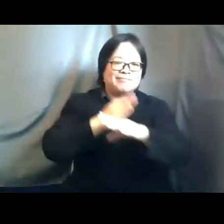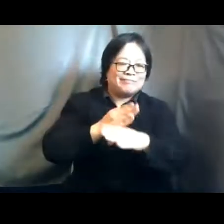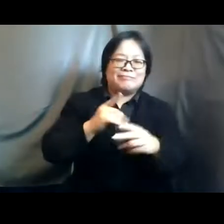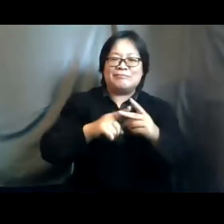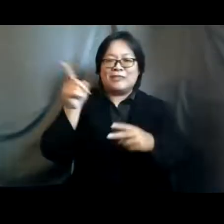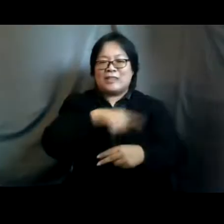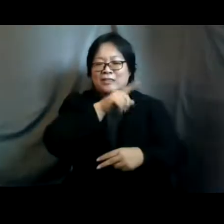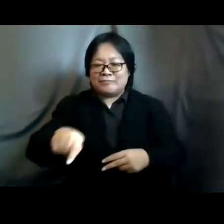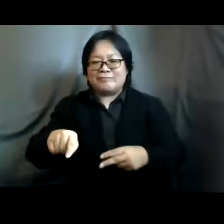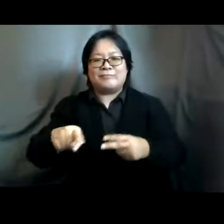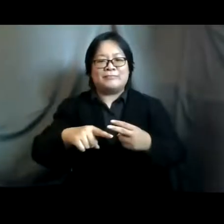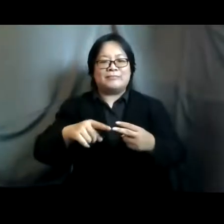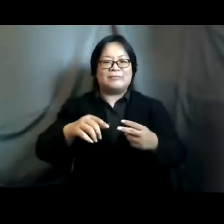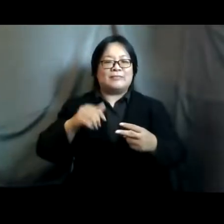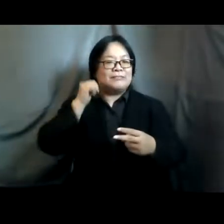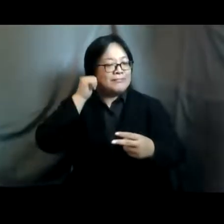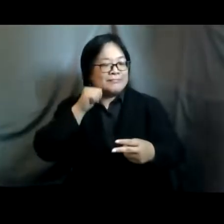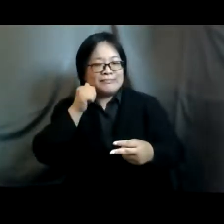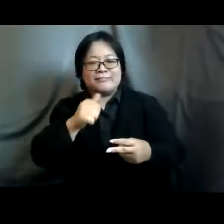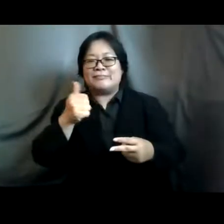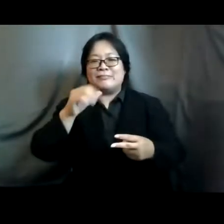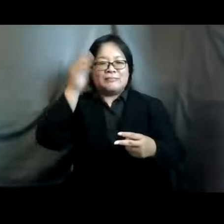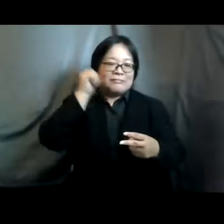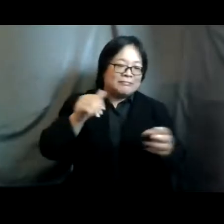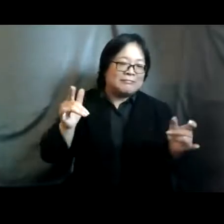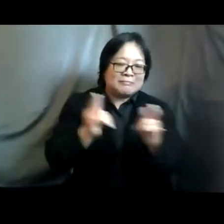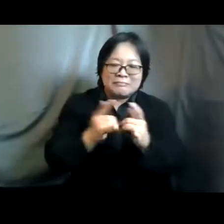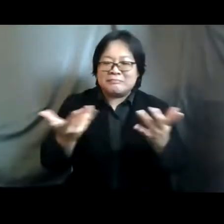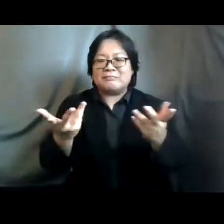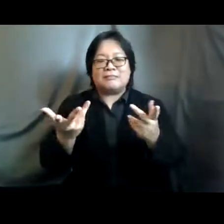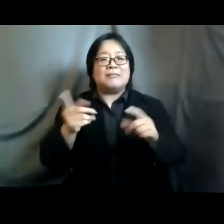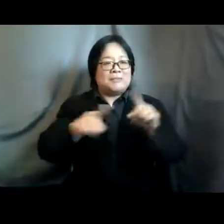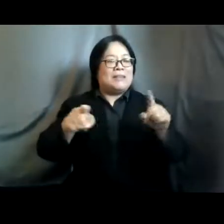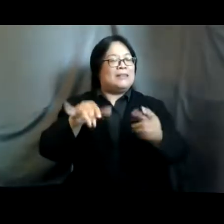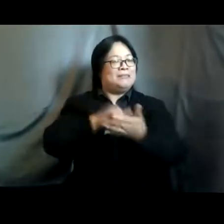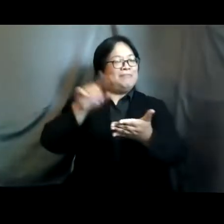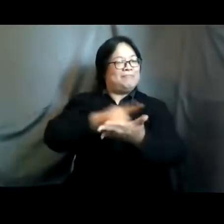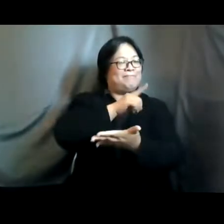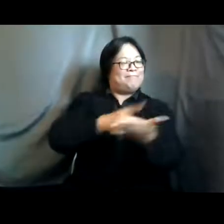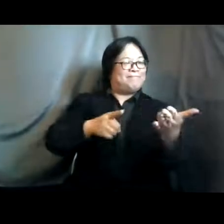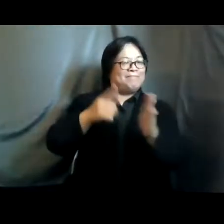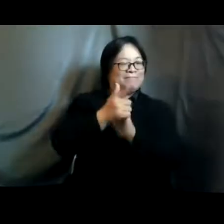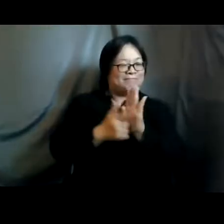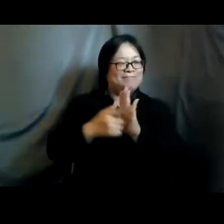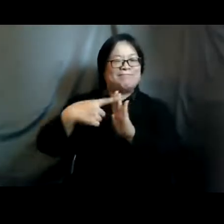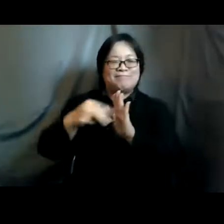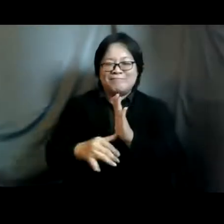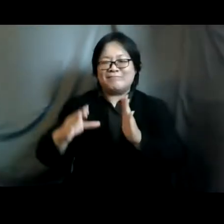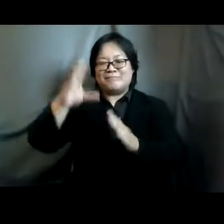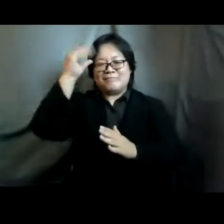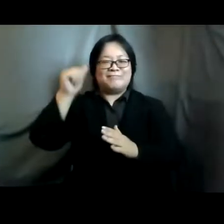um there are also discriminatory laws and policies um based on sexual orientation or gender identity